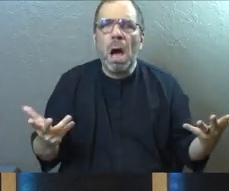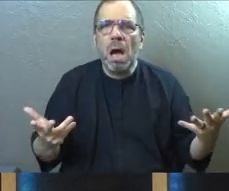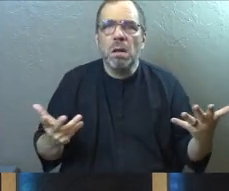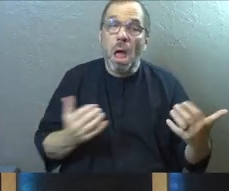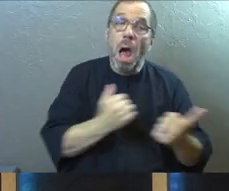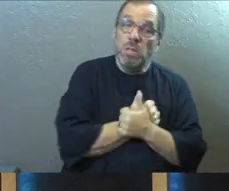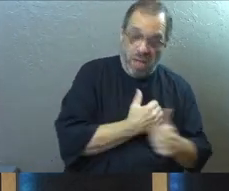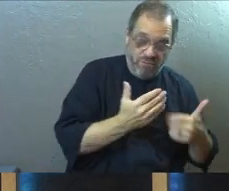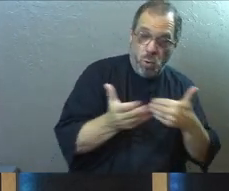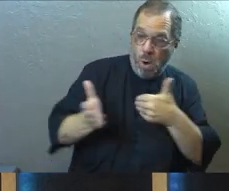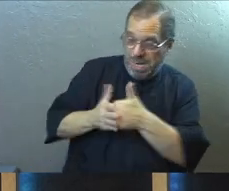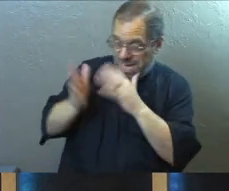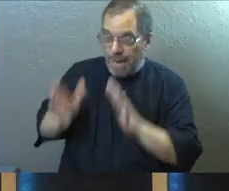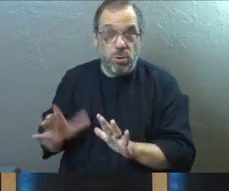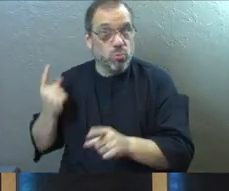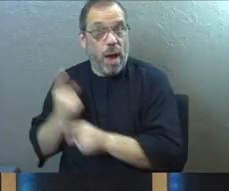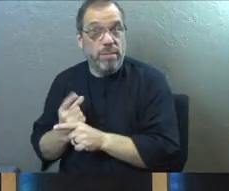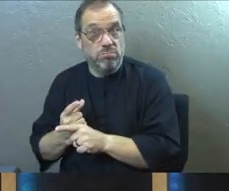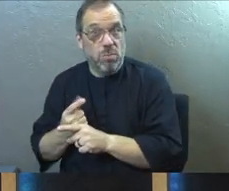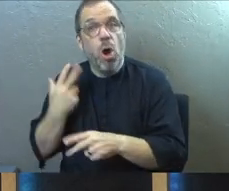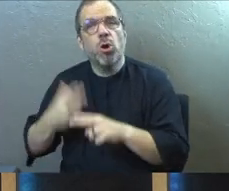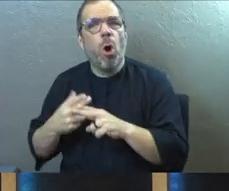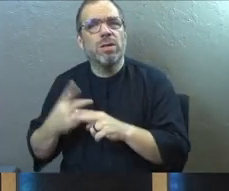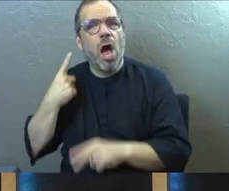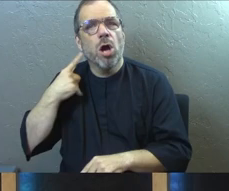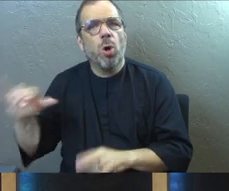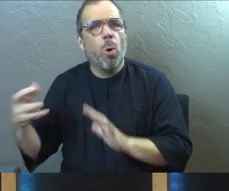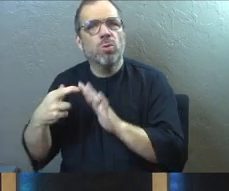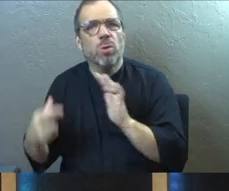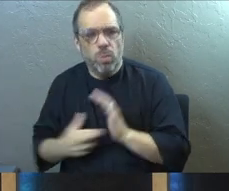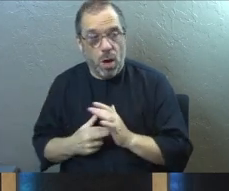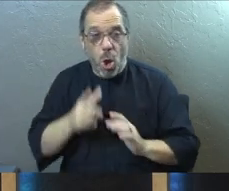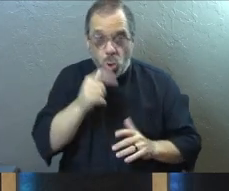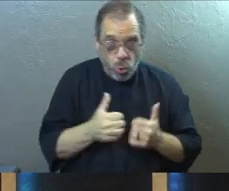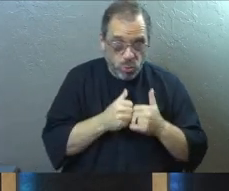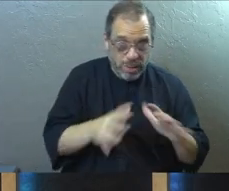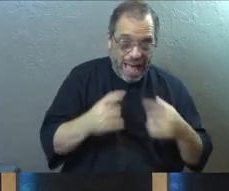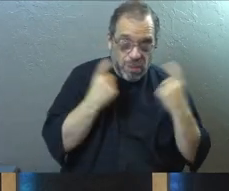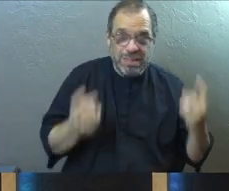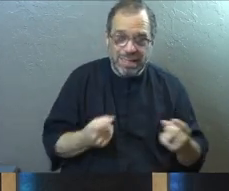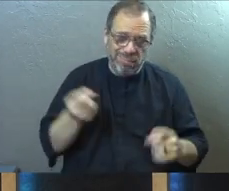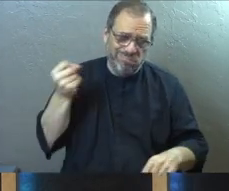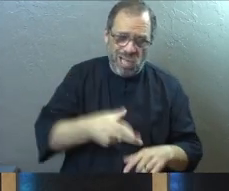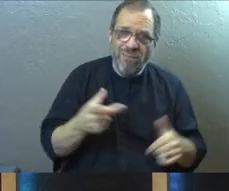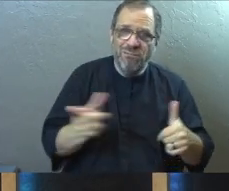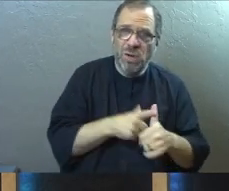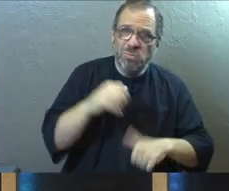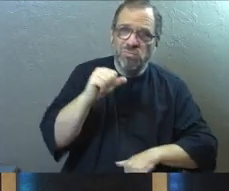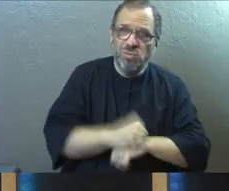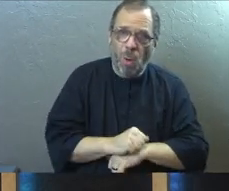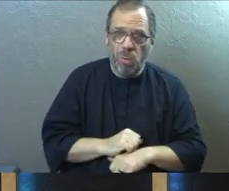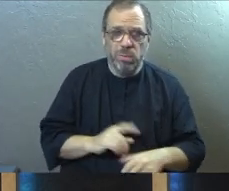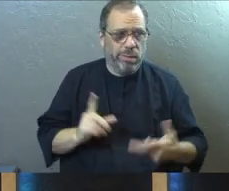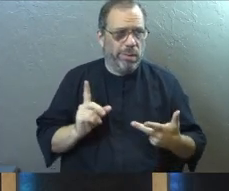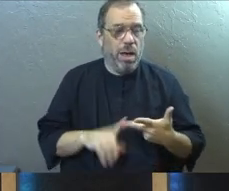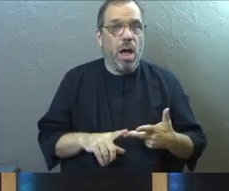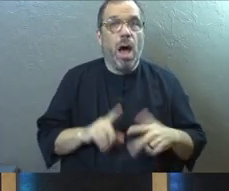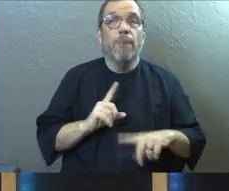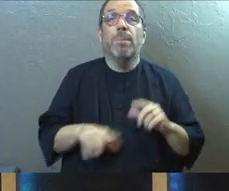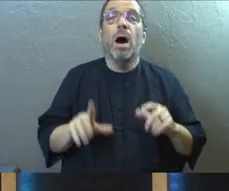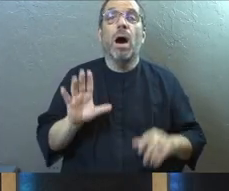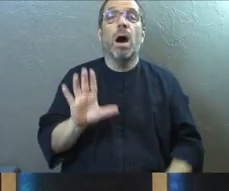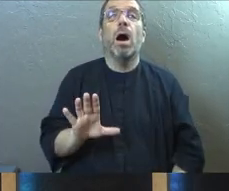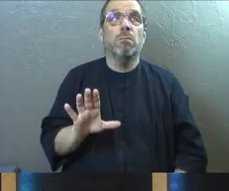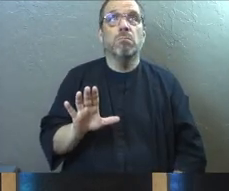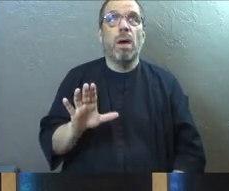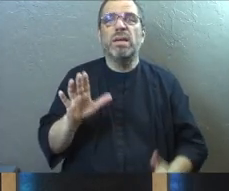Love your neighbor as yourself, the golden rule, right? Let him who is without sin cast the first stone. But I would